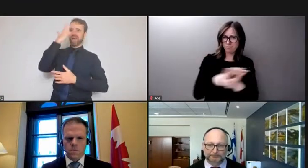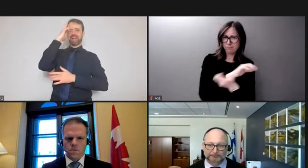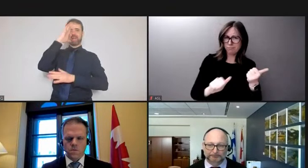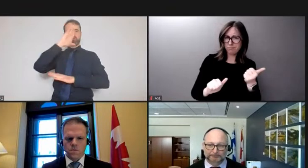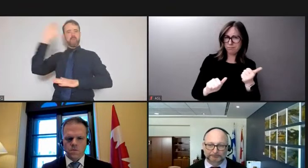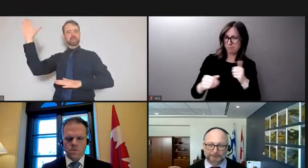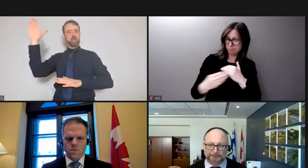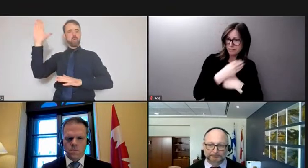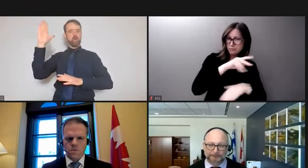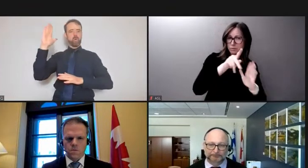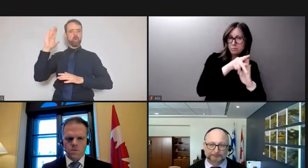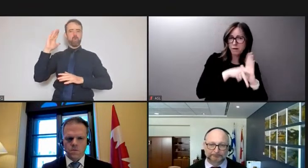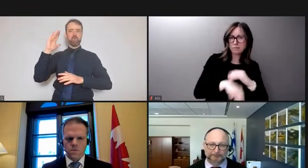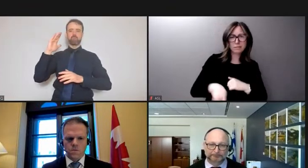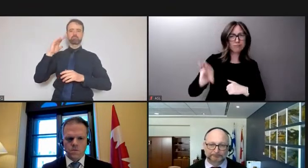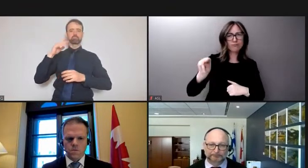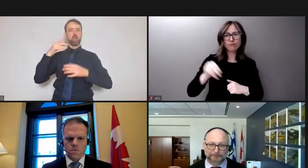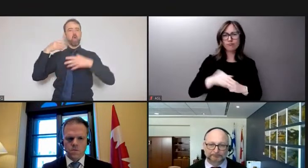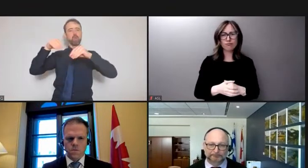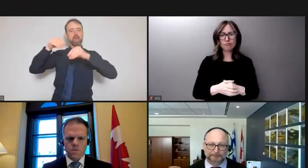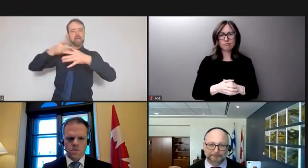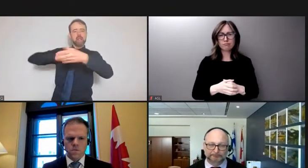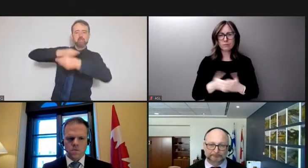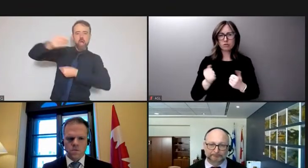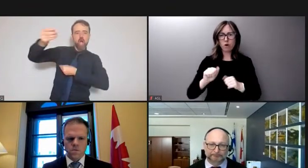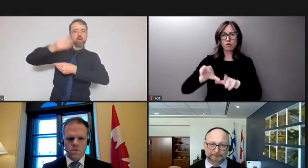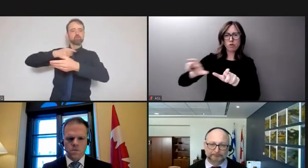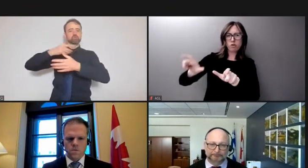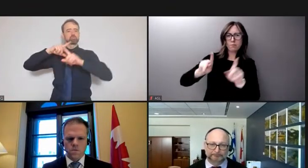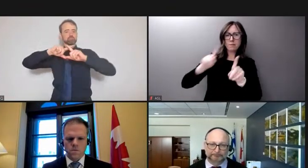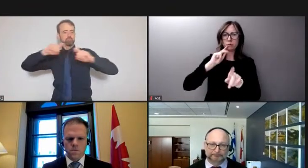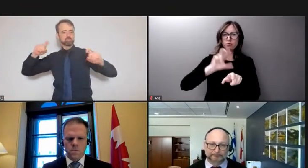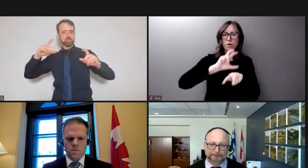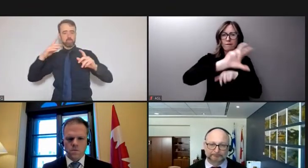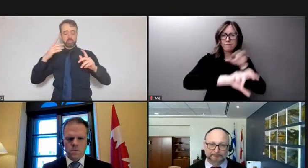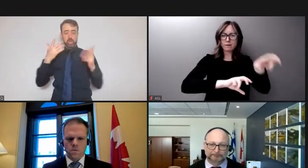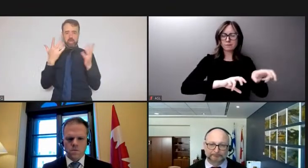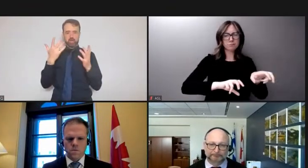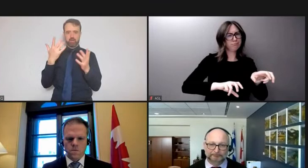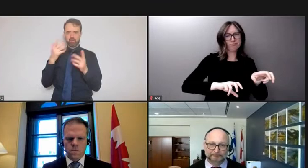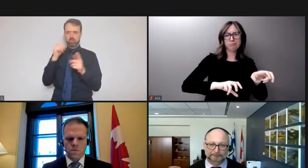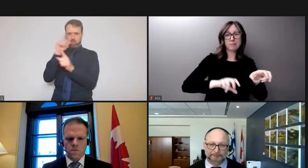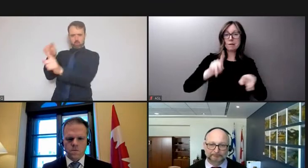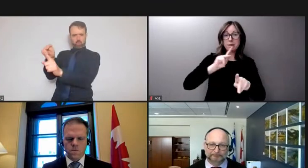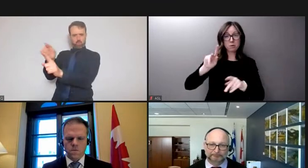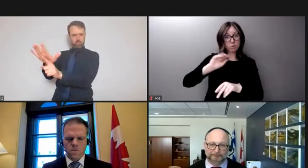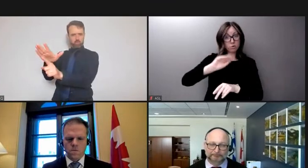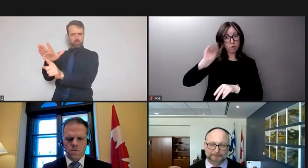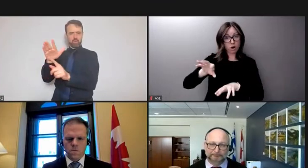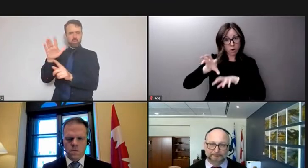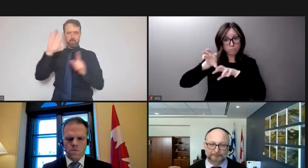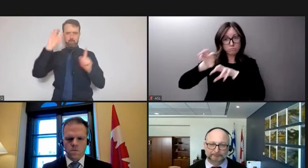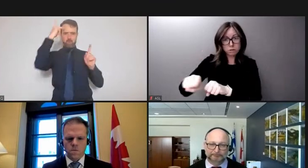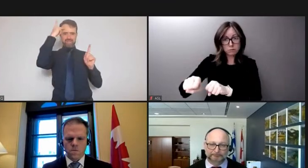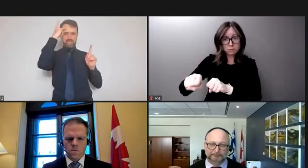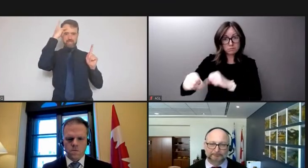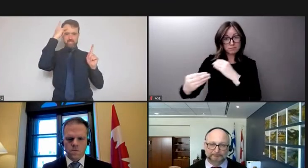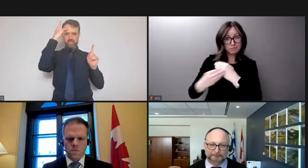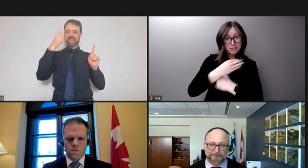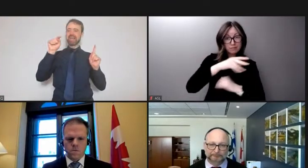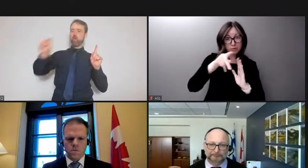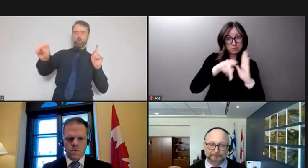Nor is government policy made by people who occupy our national capital. That is very clear.